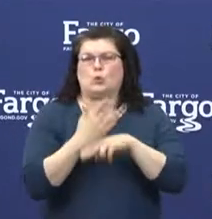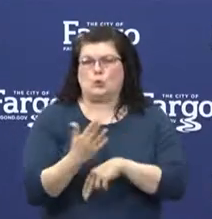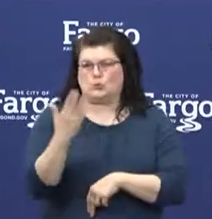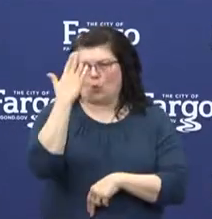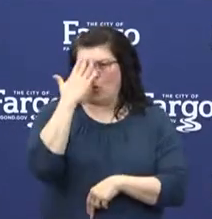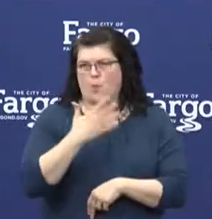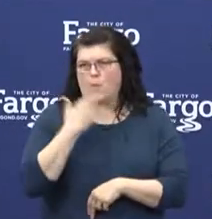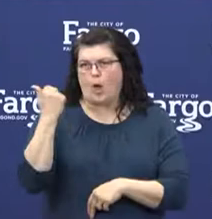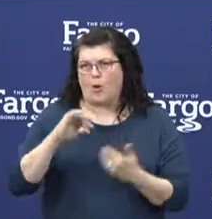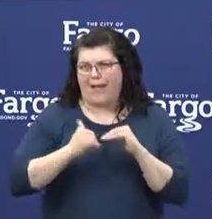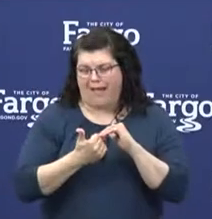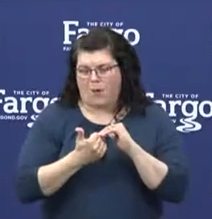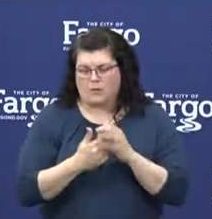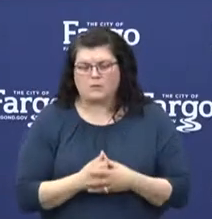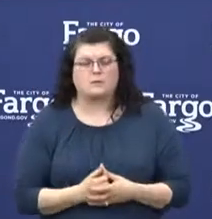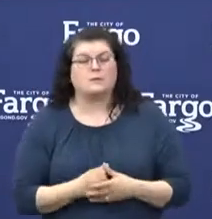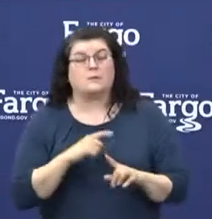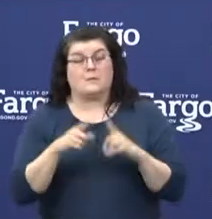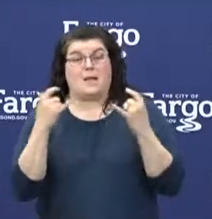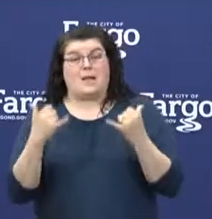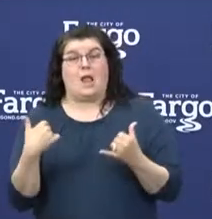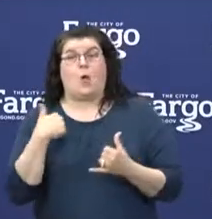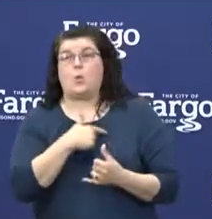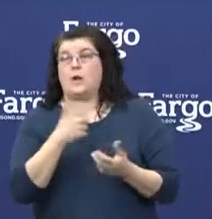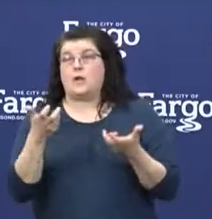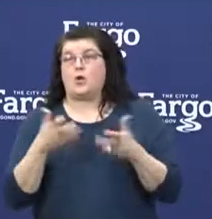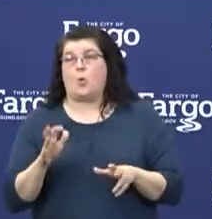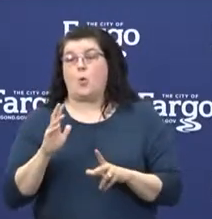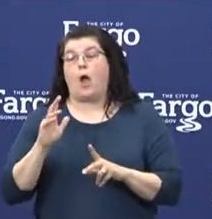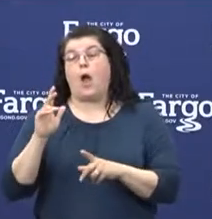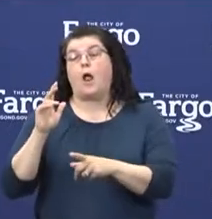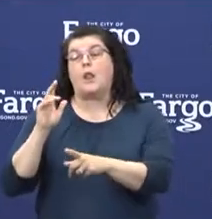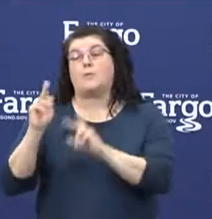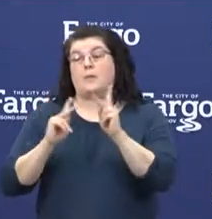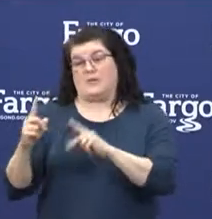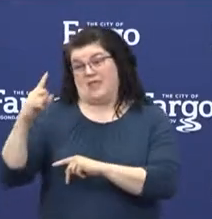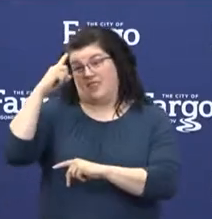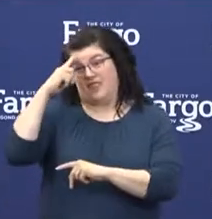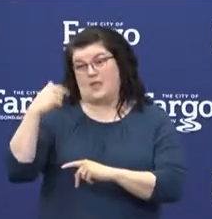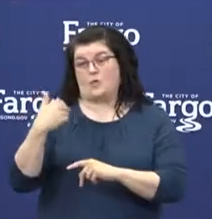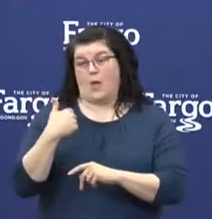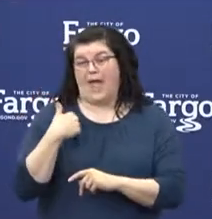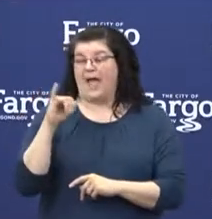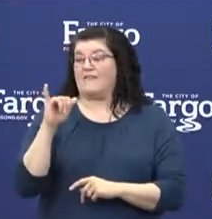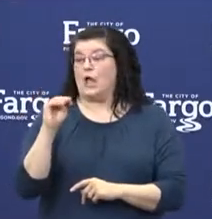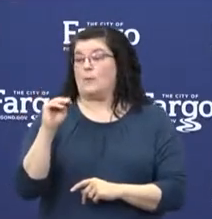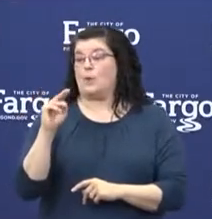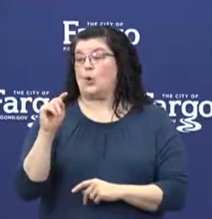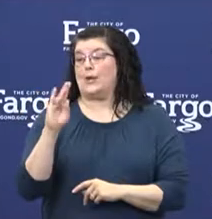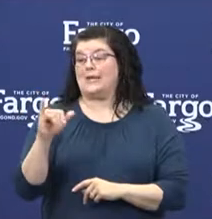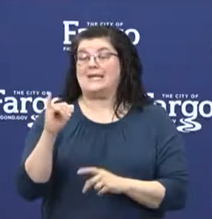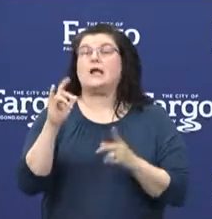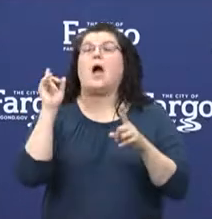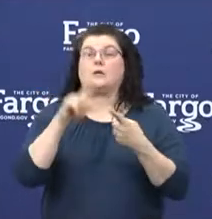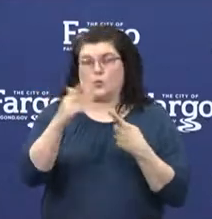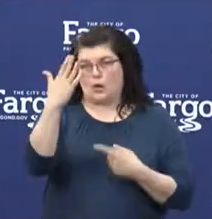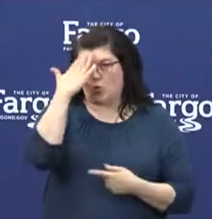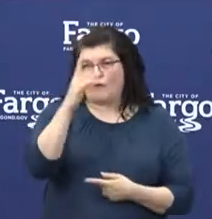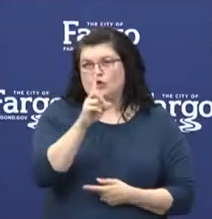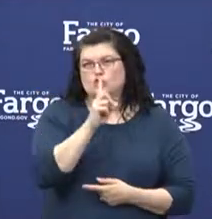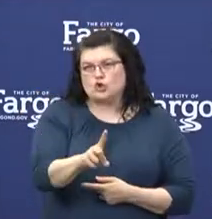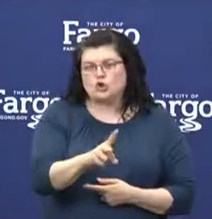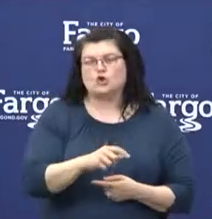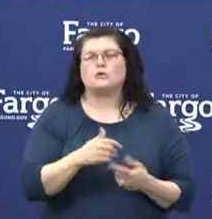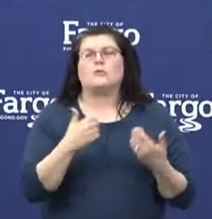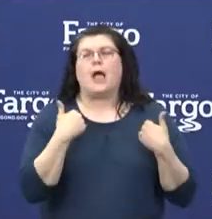But again, for now, we do not want people to assume that they indicate immunity until we have further guidance on that. So we do not want to use